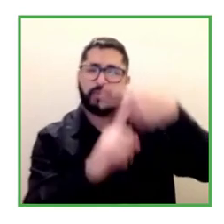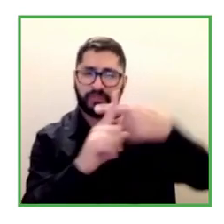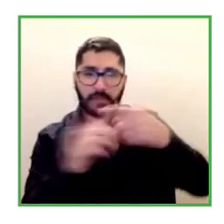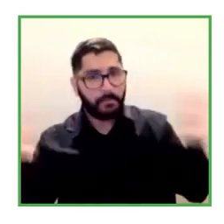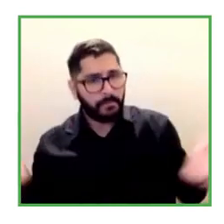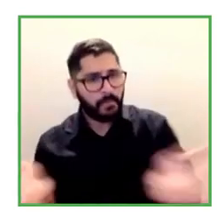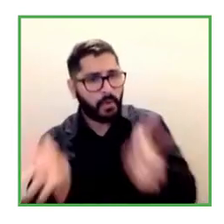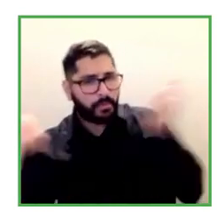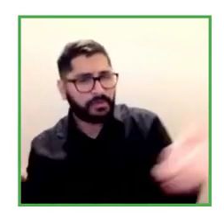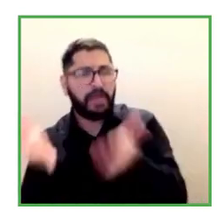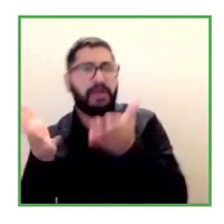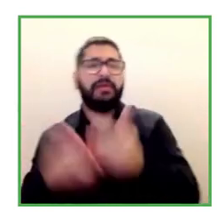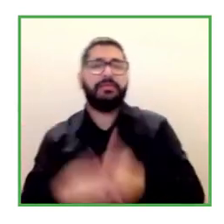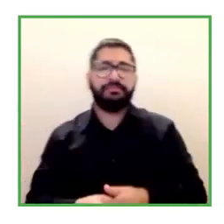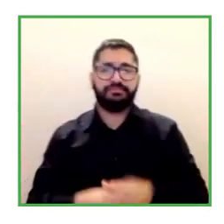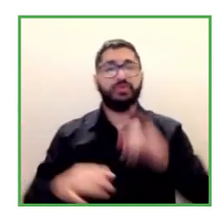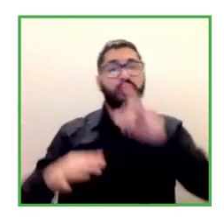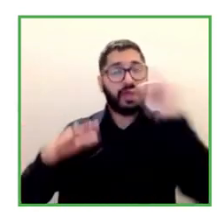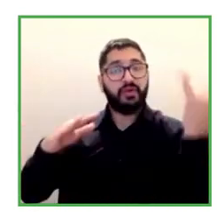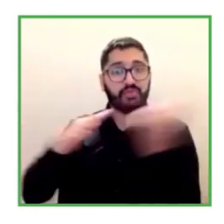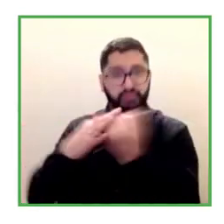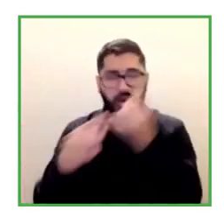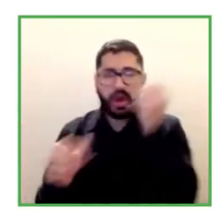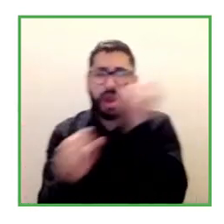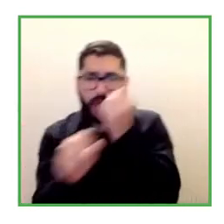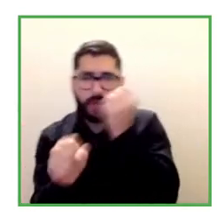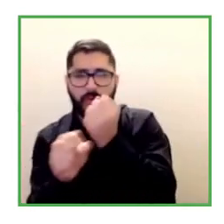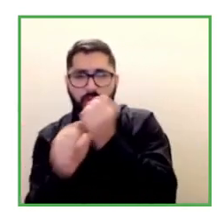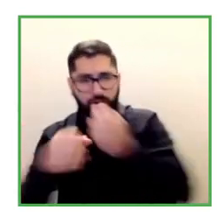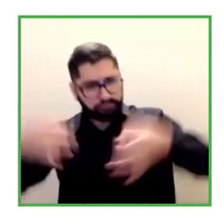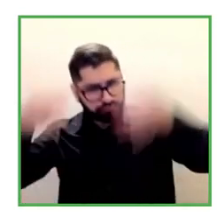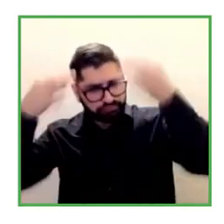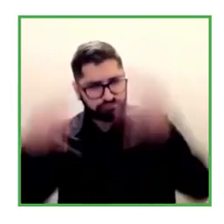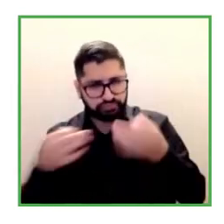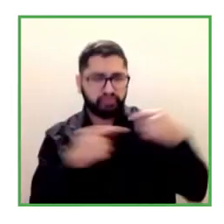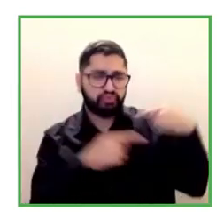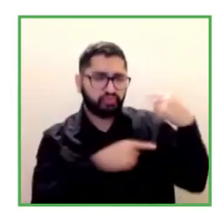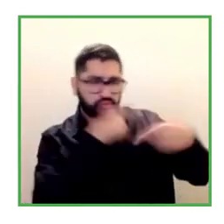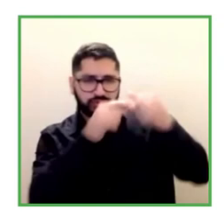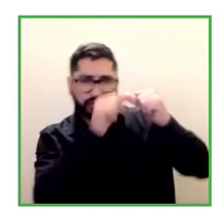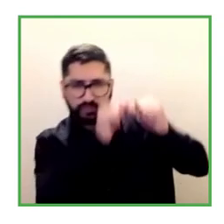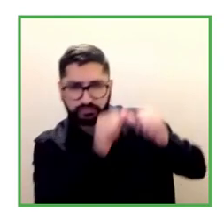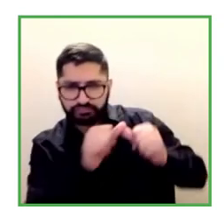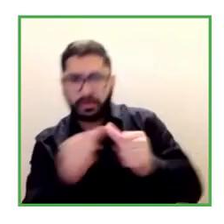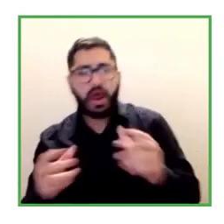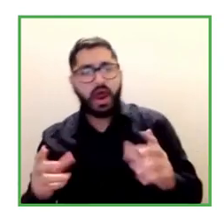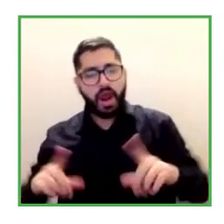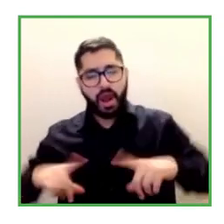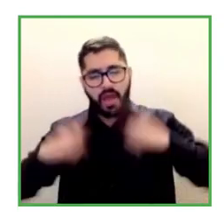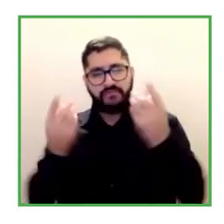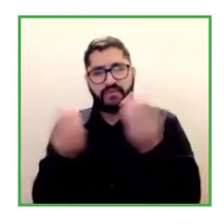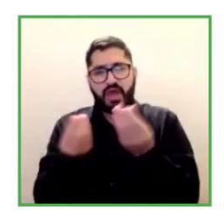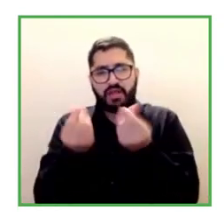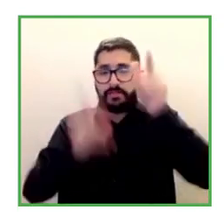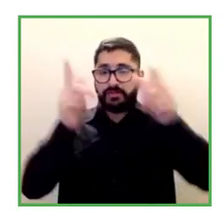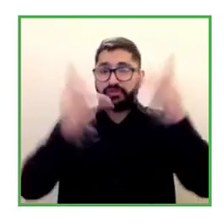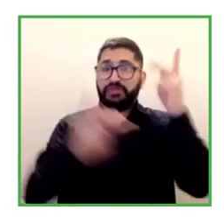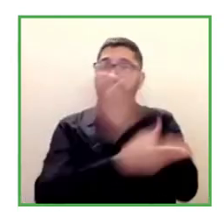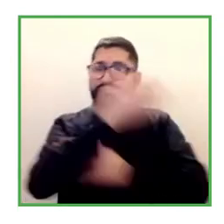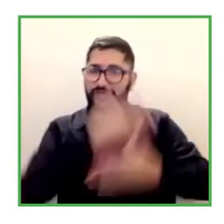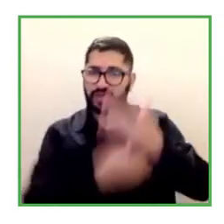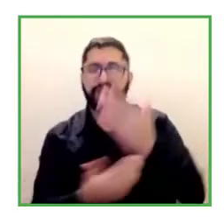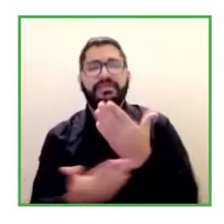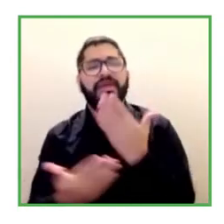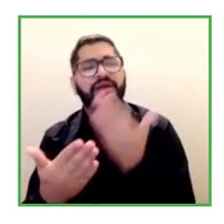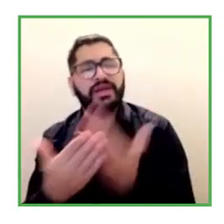job inclusion that's sustainable and inequality in action for disabled